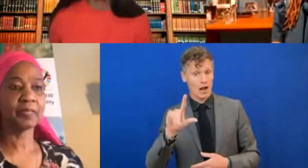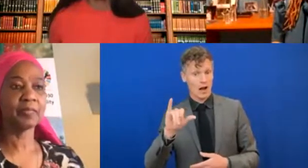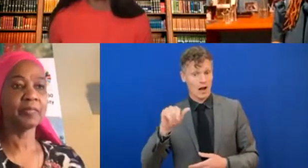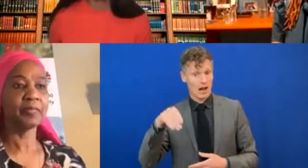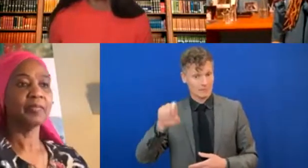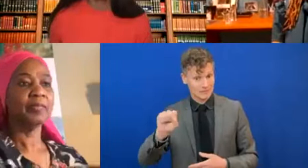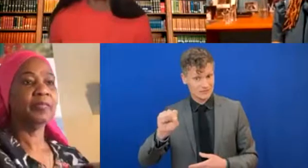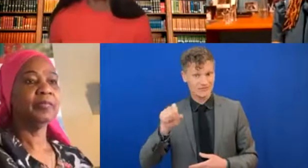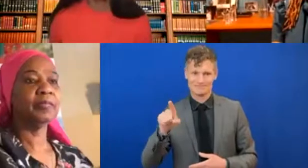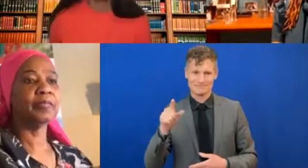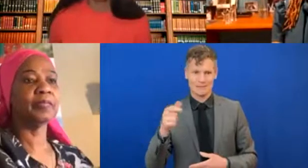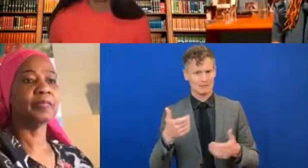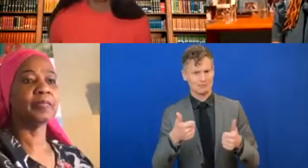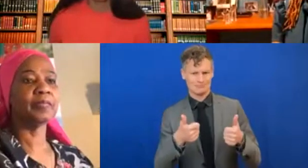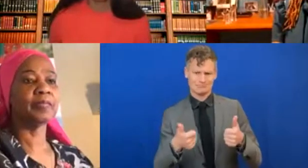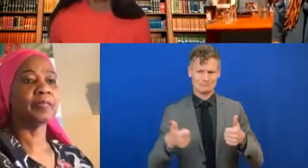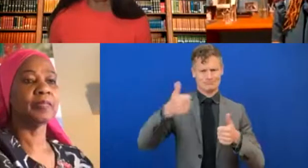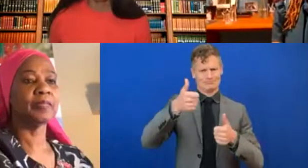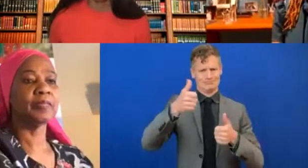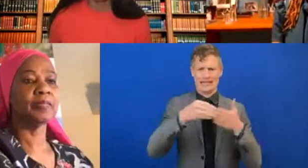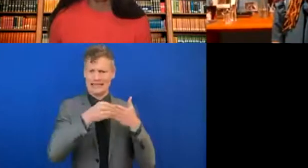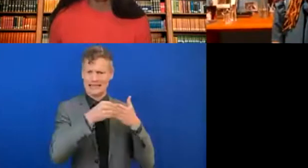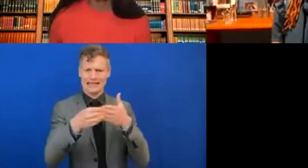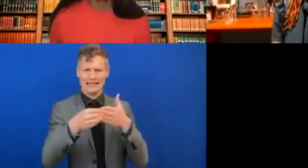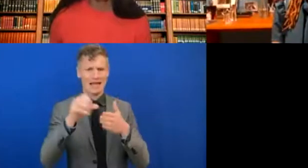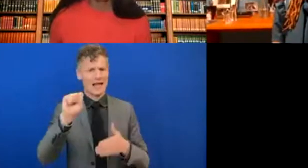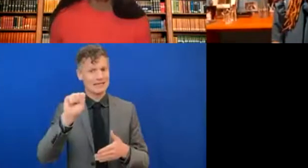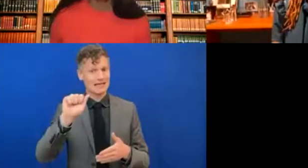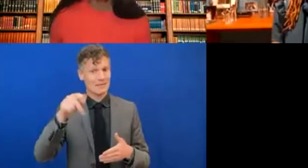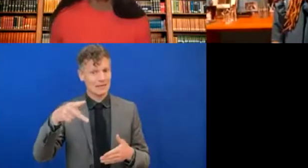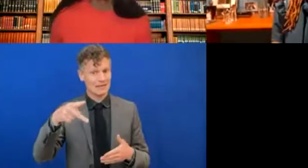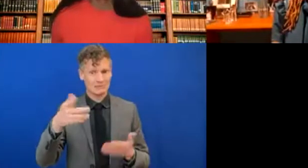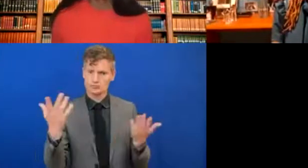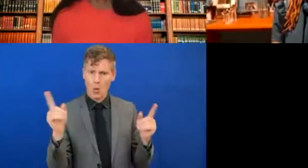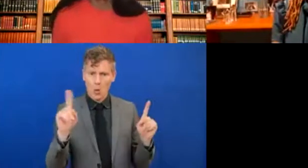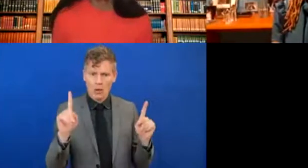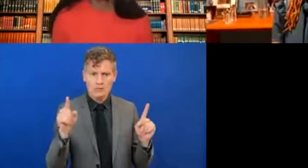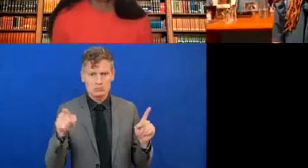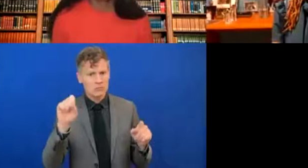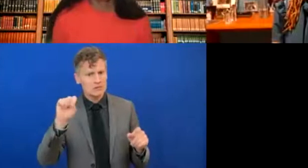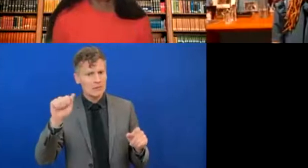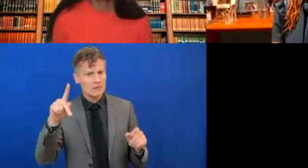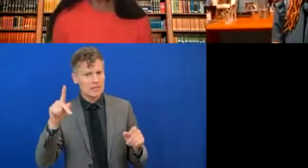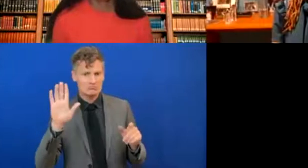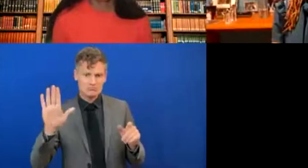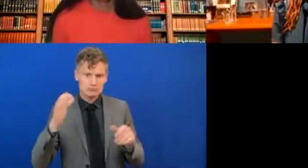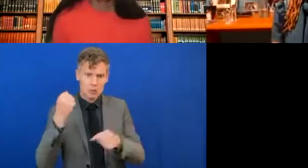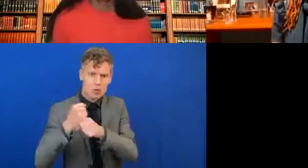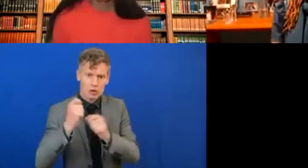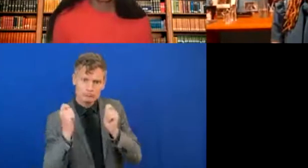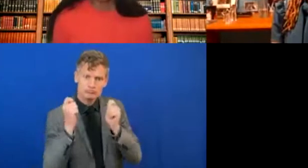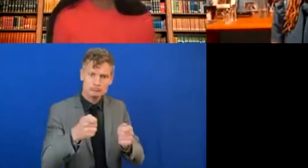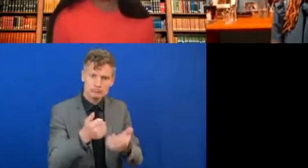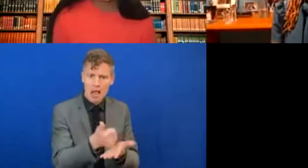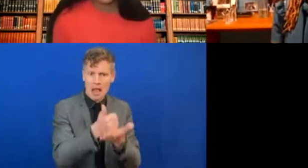diversity makes to SAP as an organization? So, welcome. And also, feel free to comment on anything you've heard, Judith. Thank you so much.